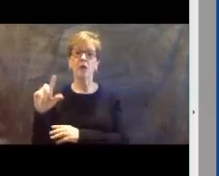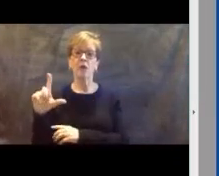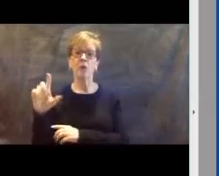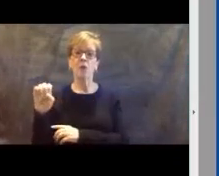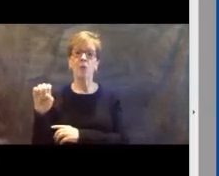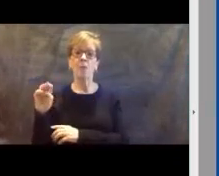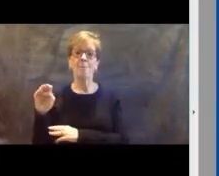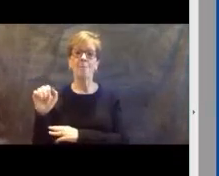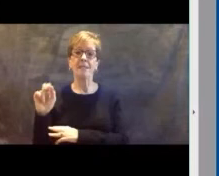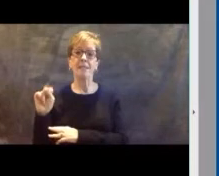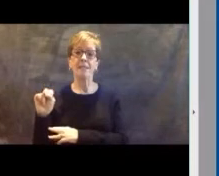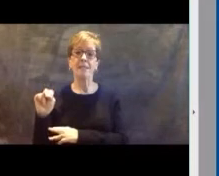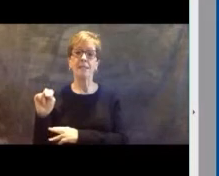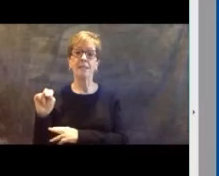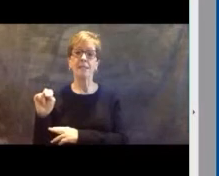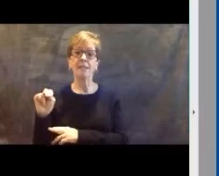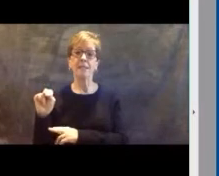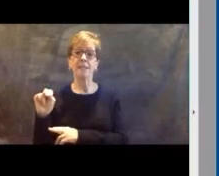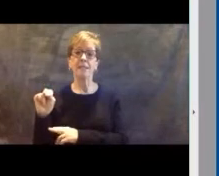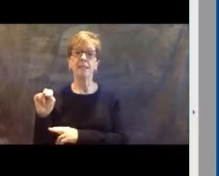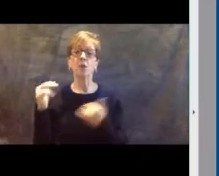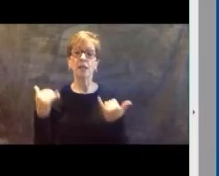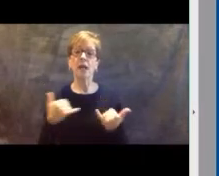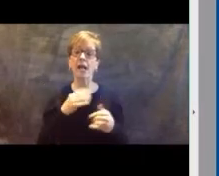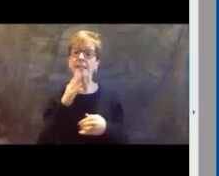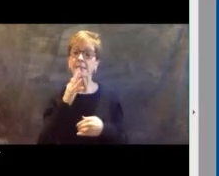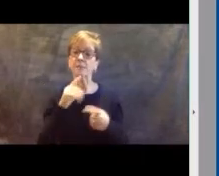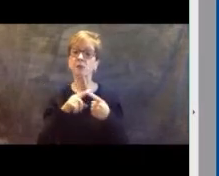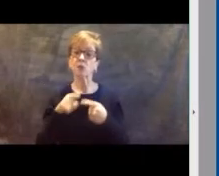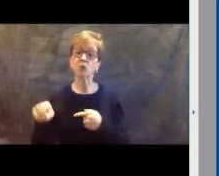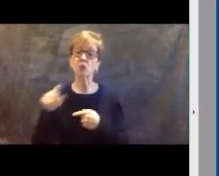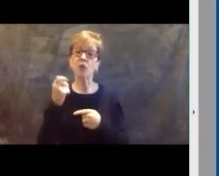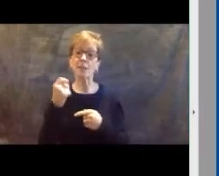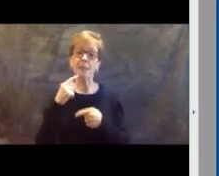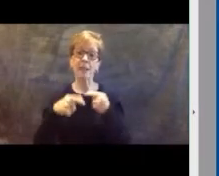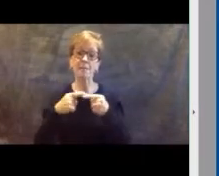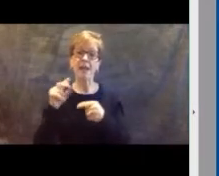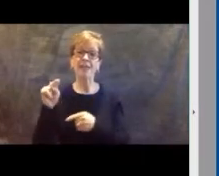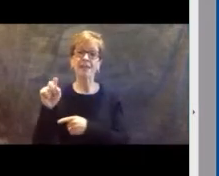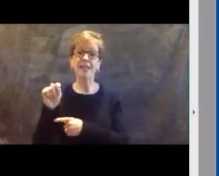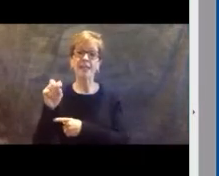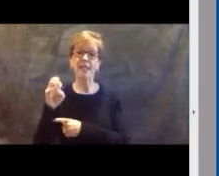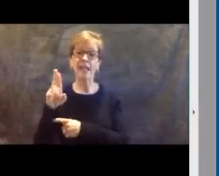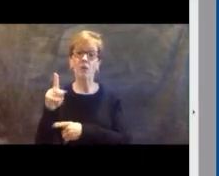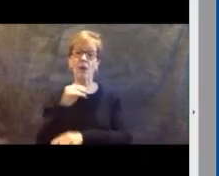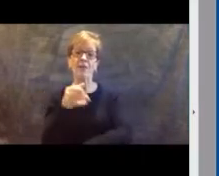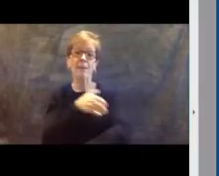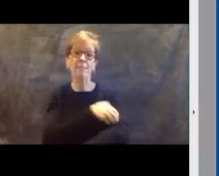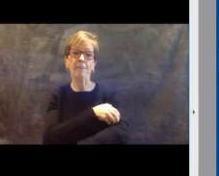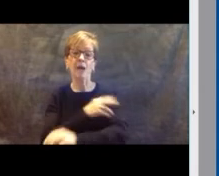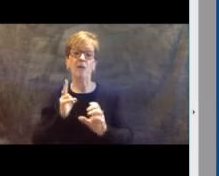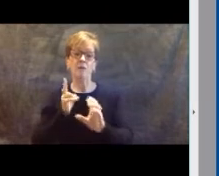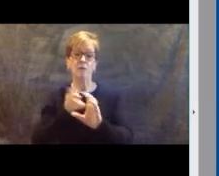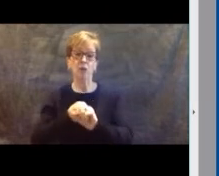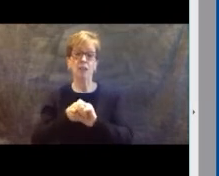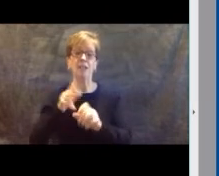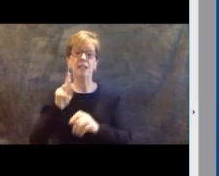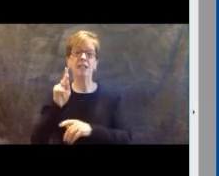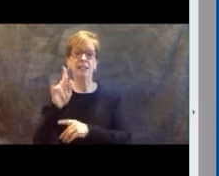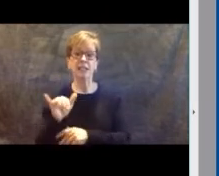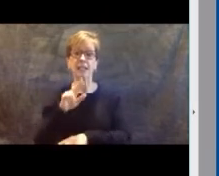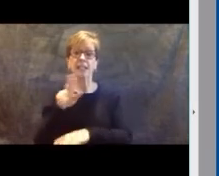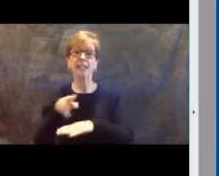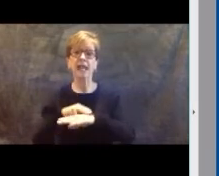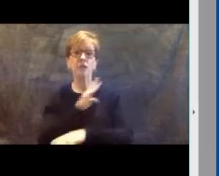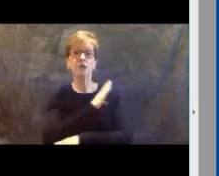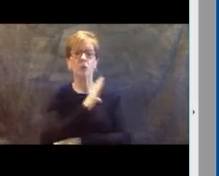So I can speak to you today a little bit about the network and the power of joining the Kentucky National Board Network. It